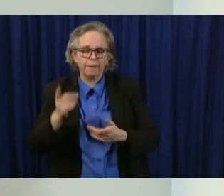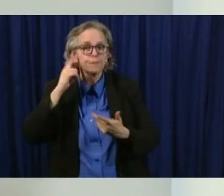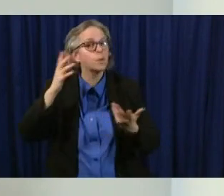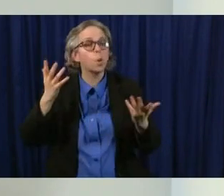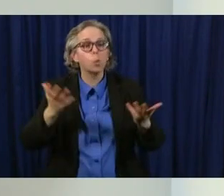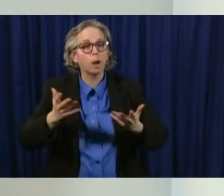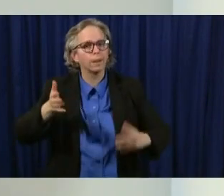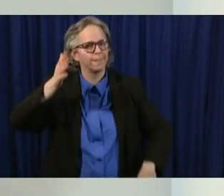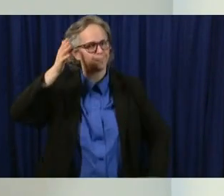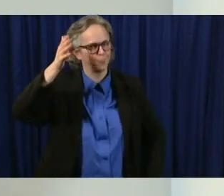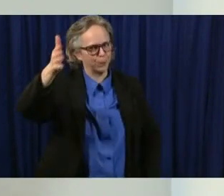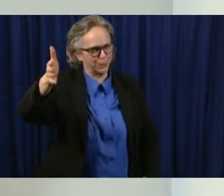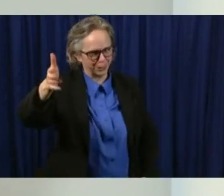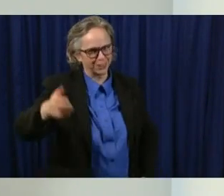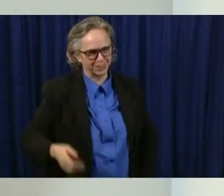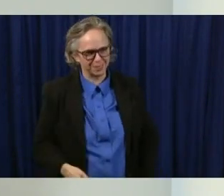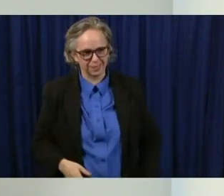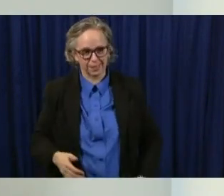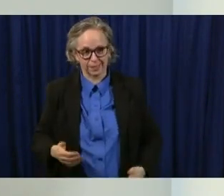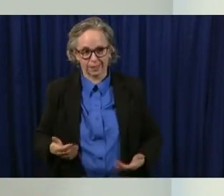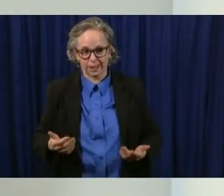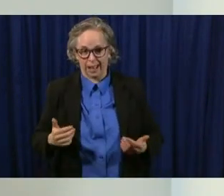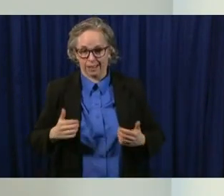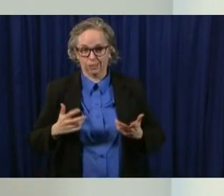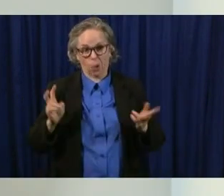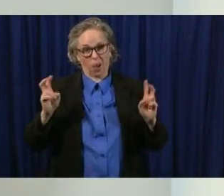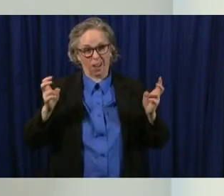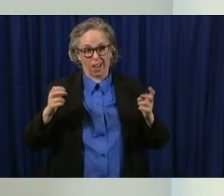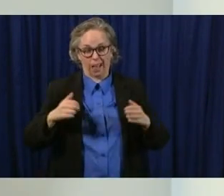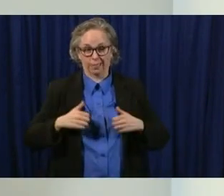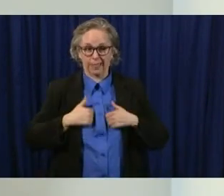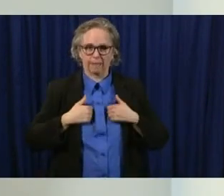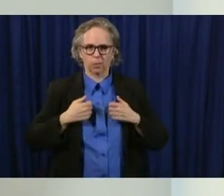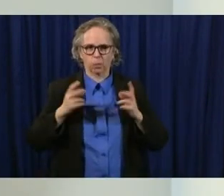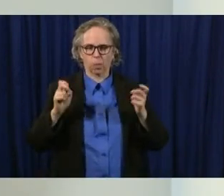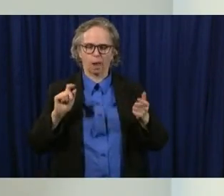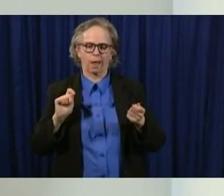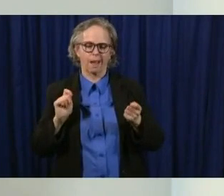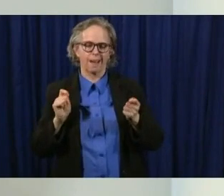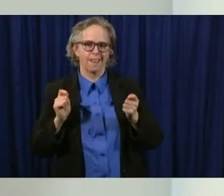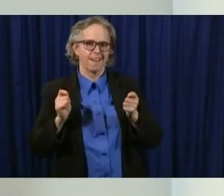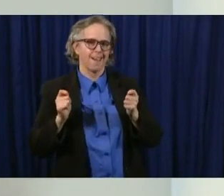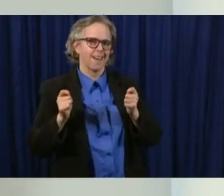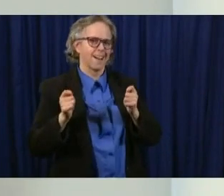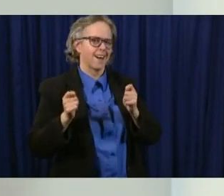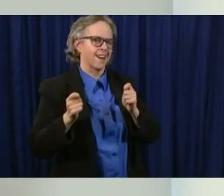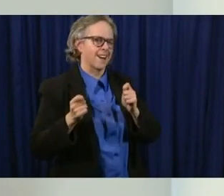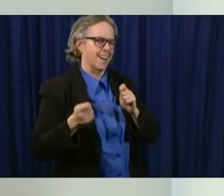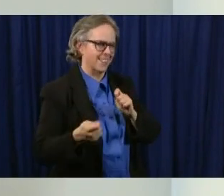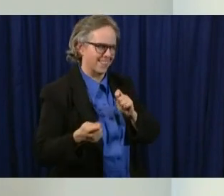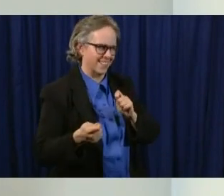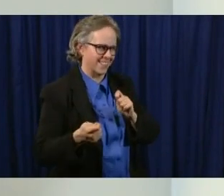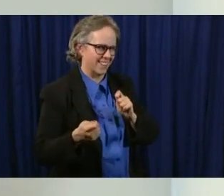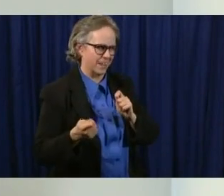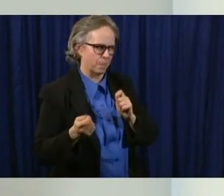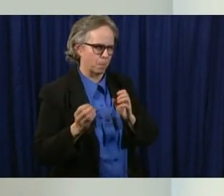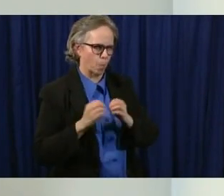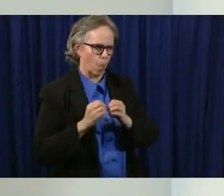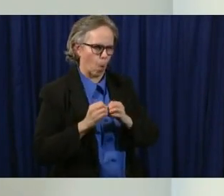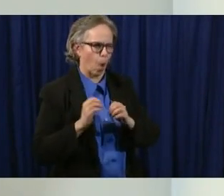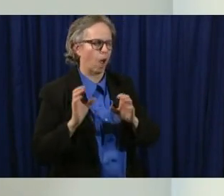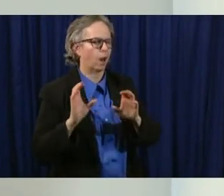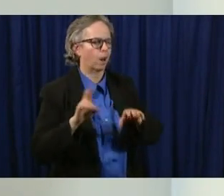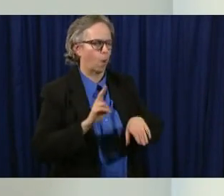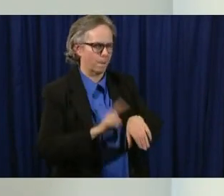life begins to turn to to continue to to resemble what we once know at least a little bit more a little gradually